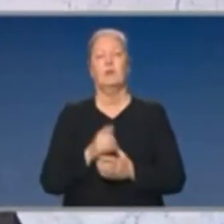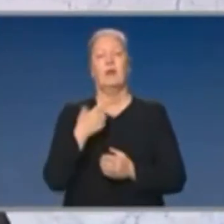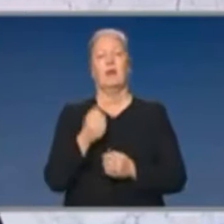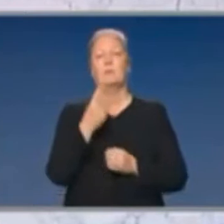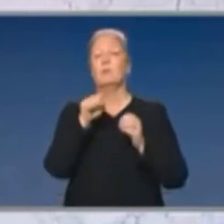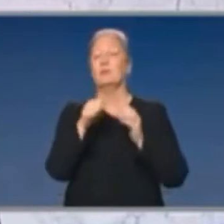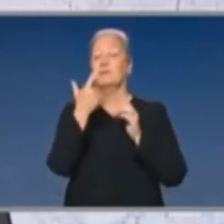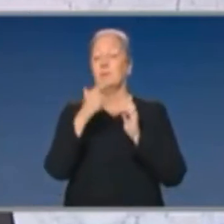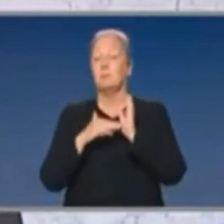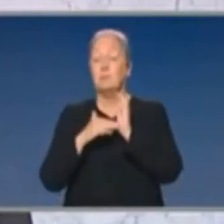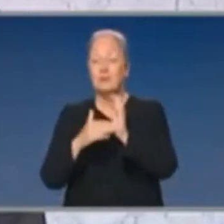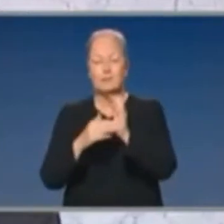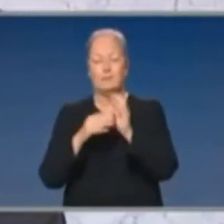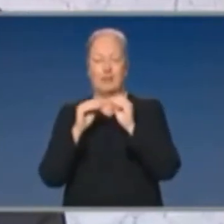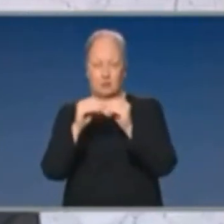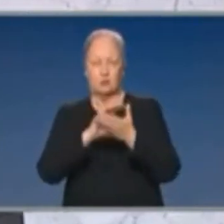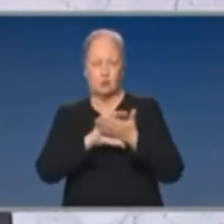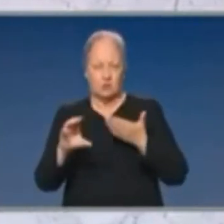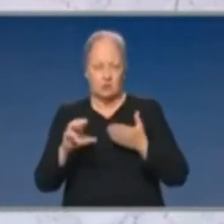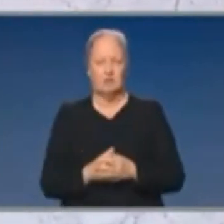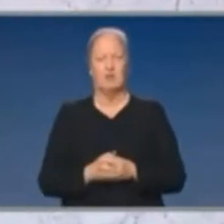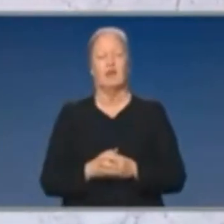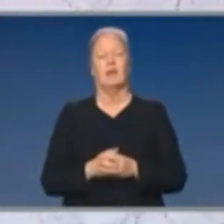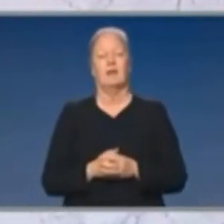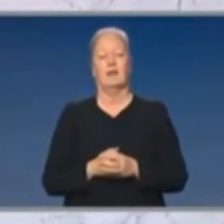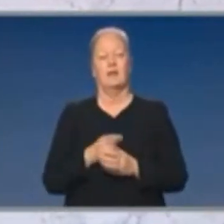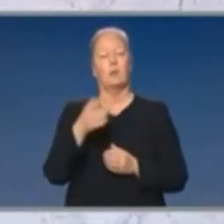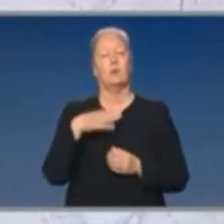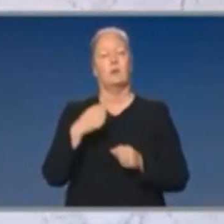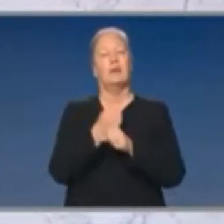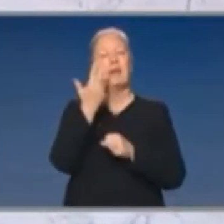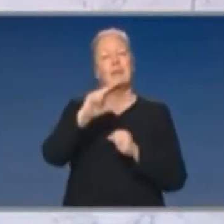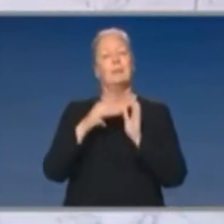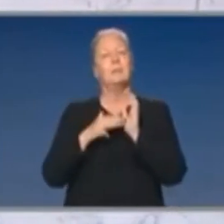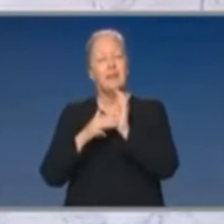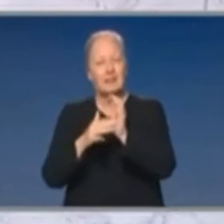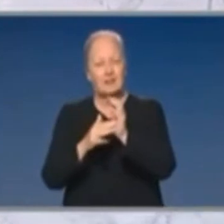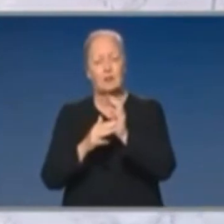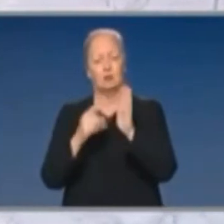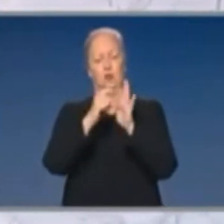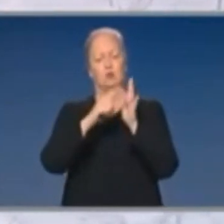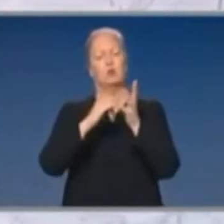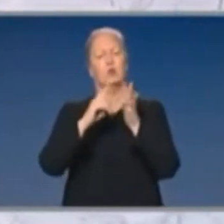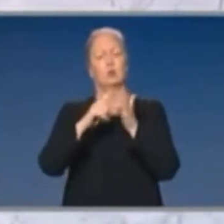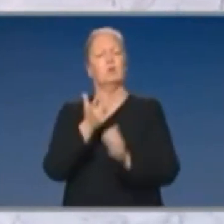agreement for the supply and production of more than 80 million vaccine doses.